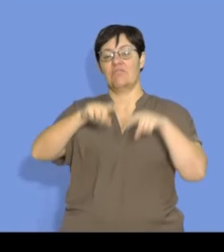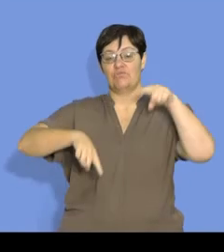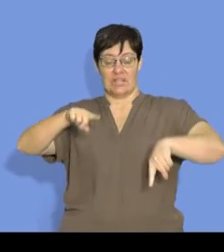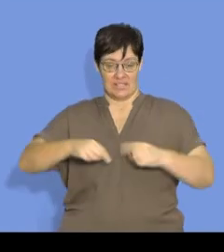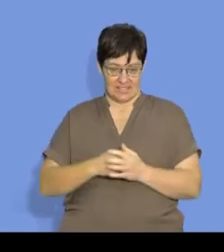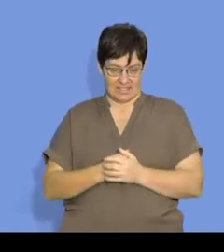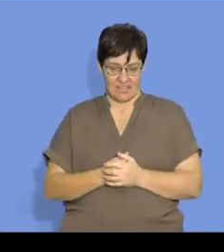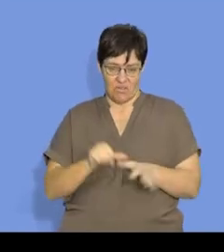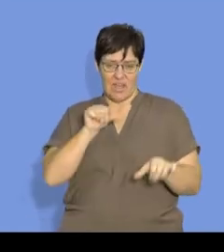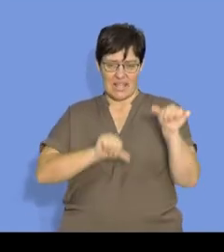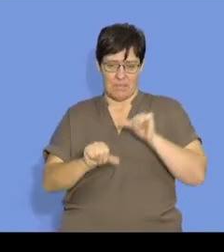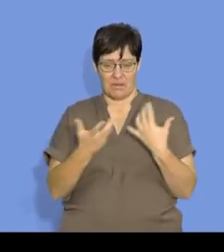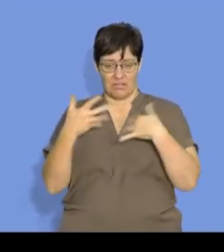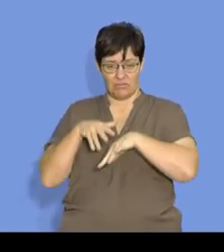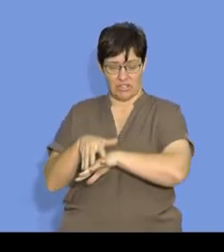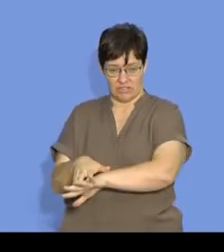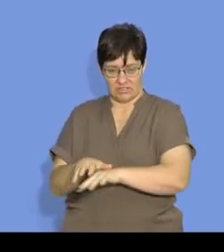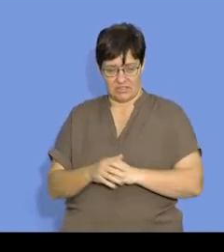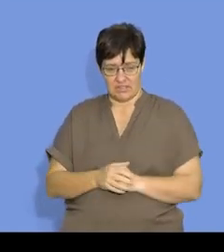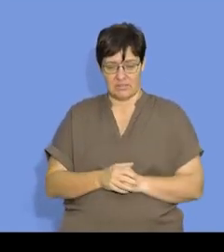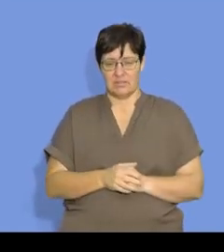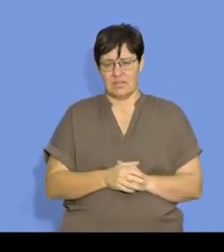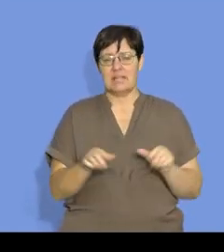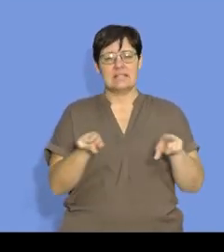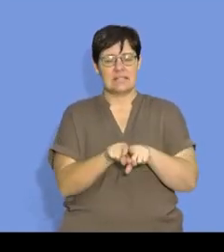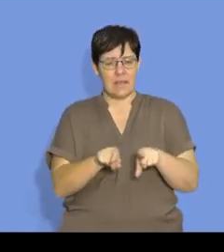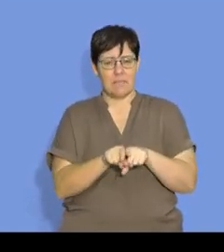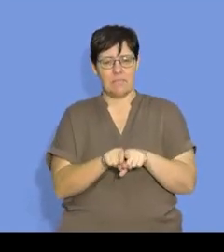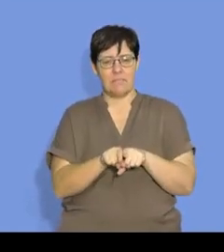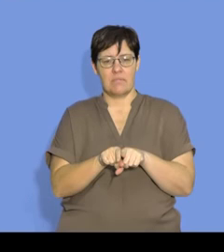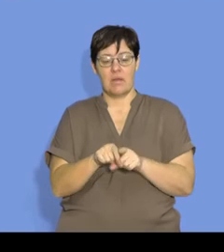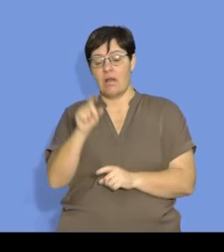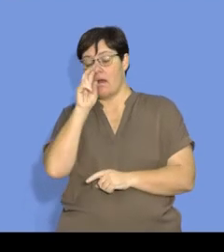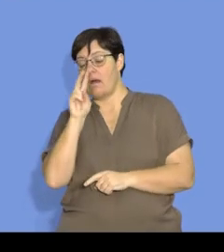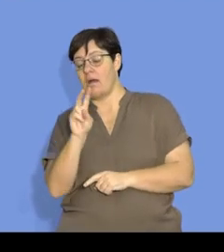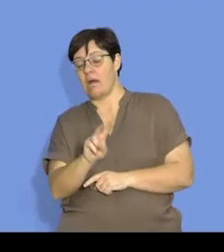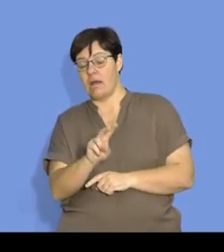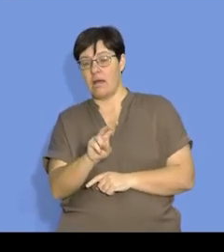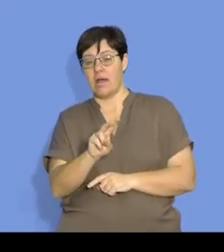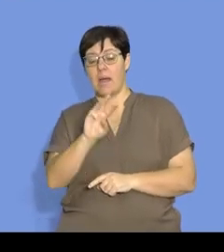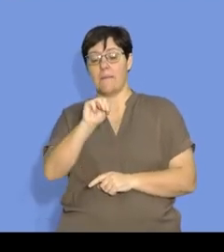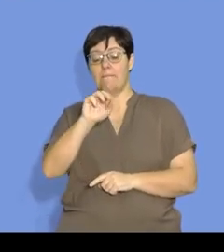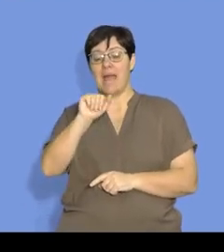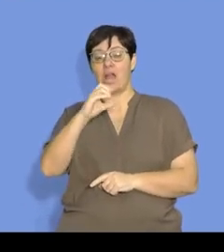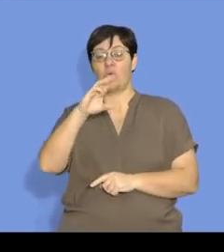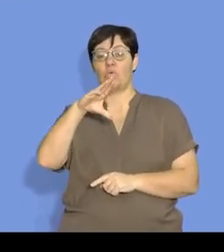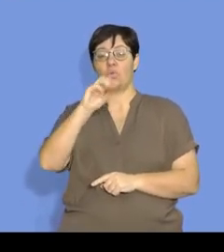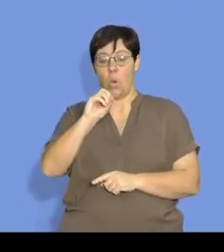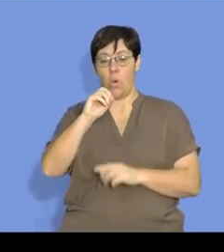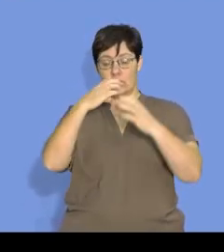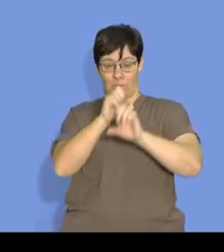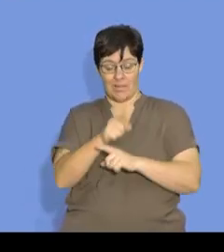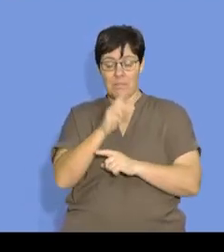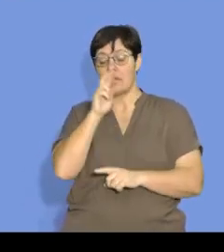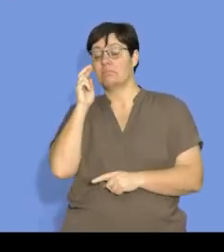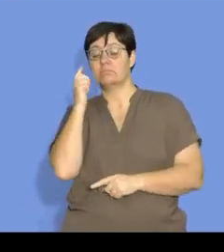reaction. We then also looked at the ways, macroscopically, the ways that we use